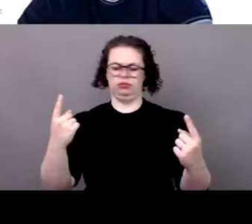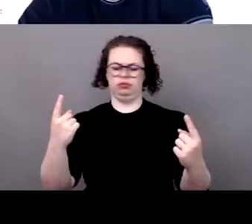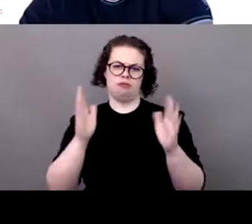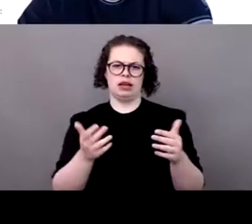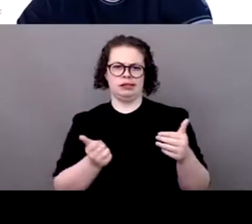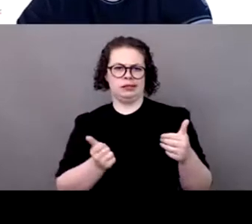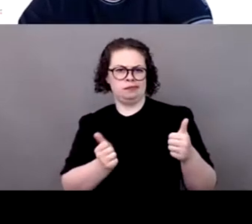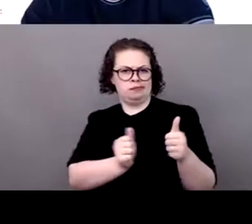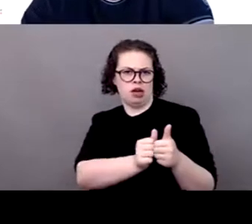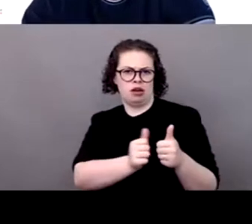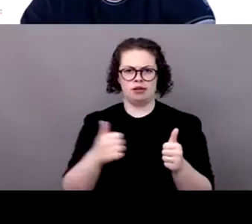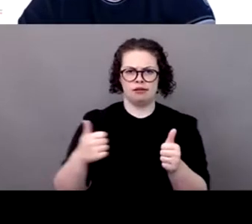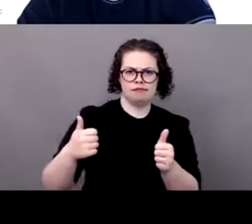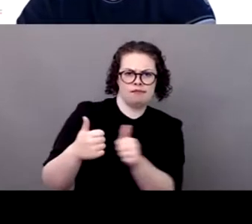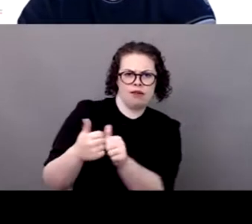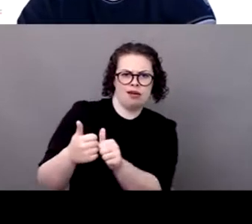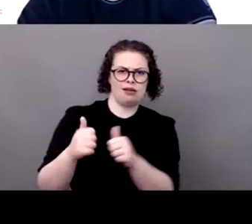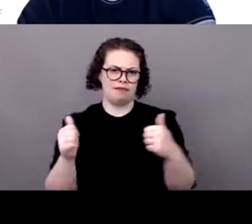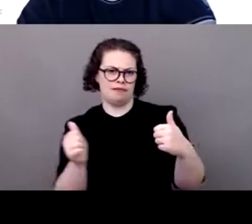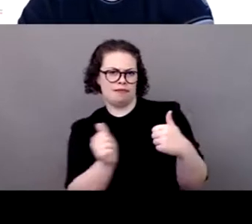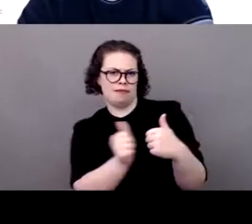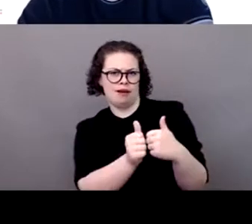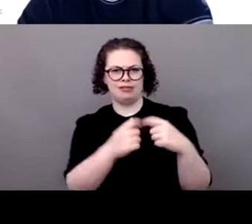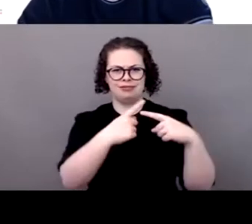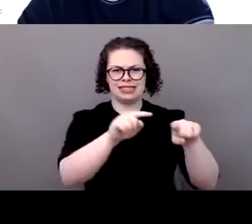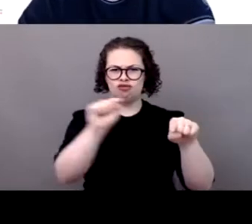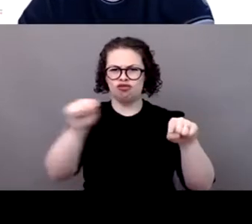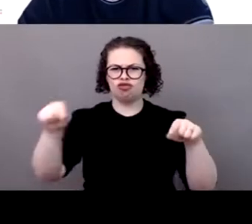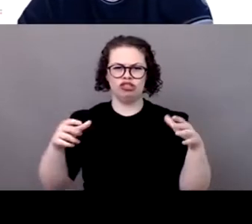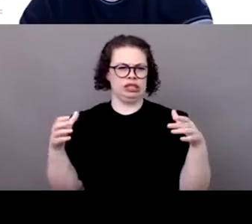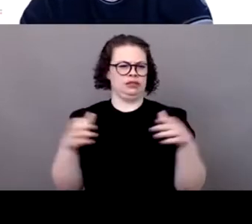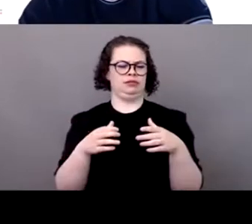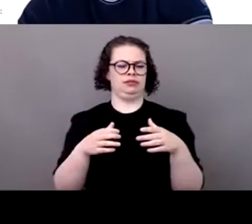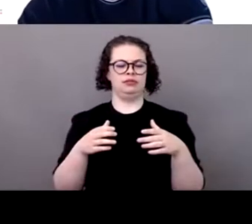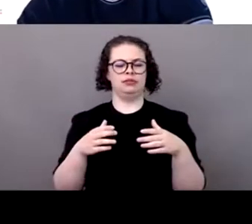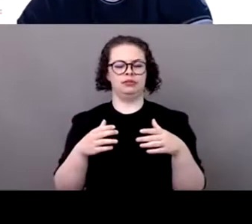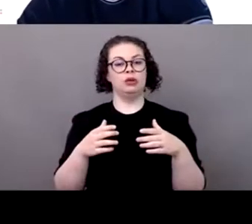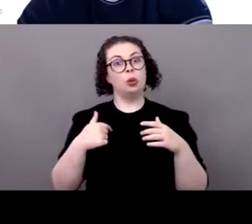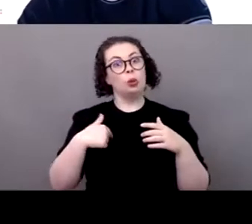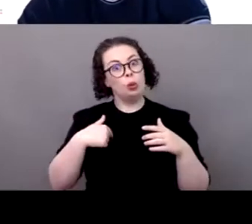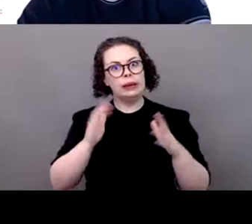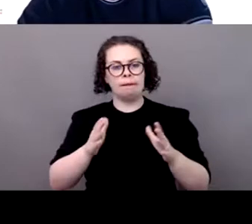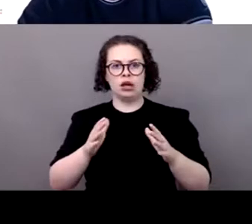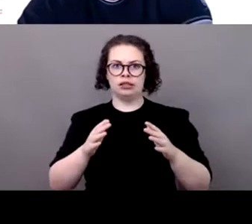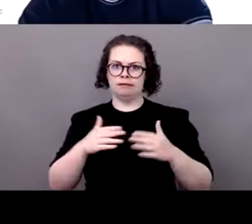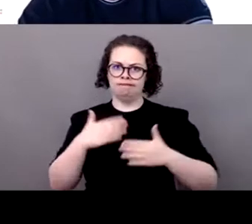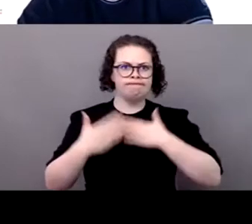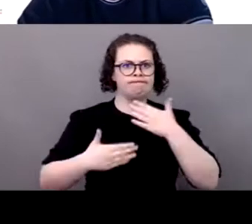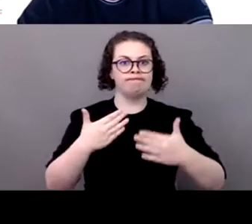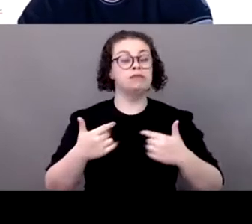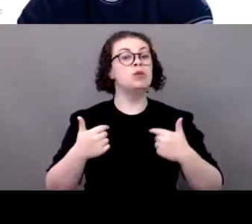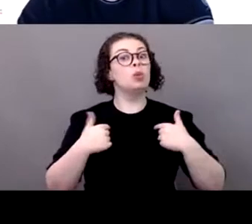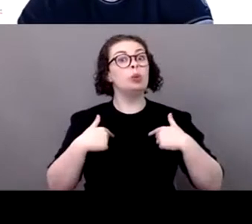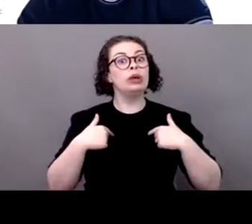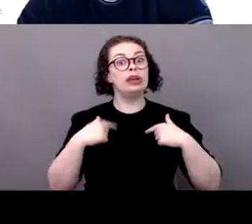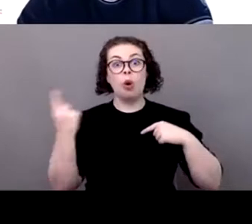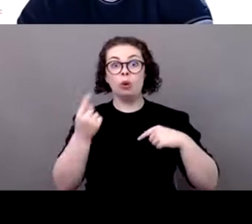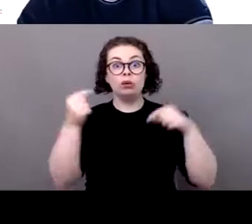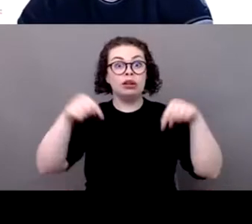outdoor sports sector to lead the way. We wouldn't have been involved in this webinar without our partnership with Surfrider.